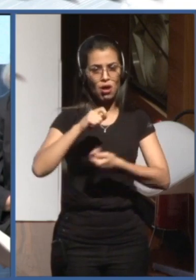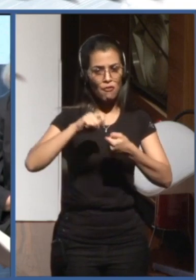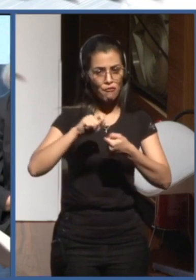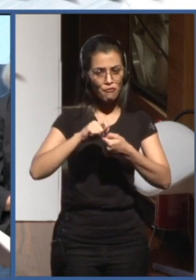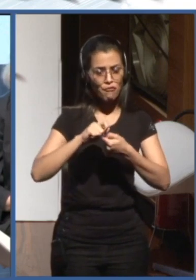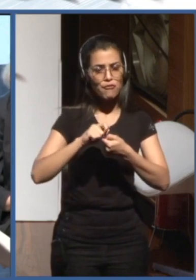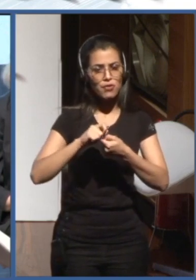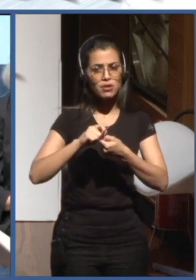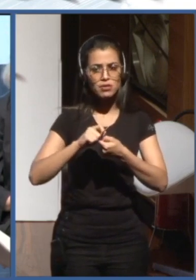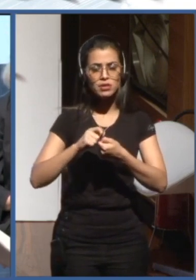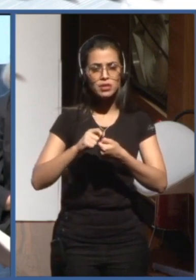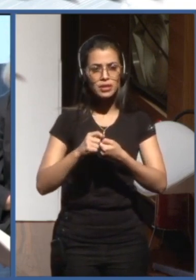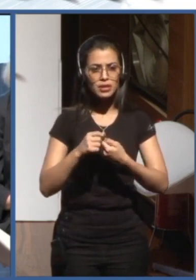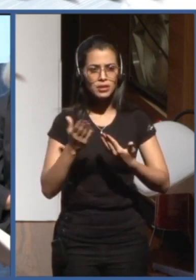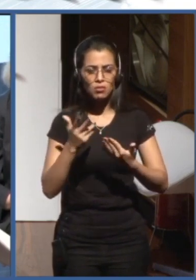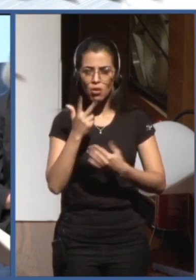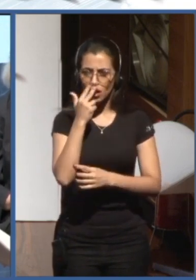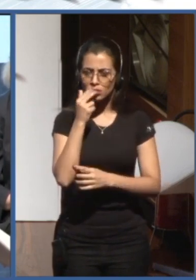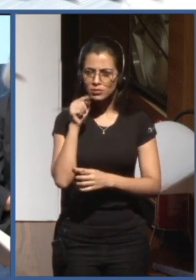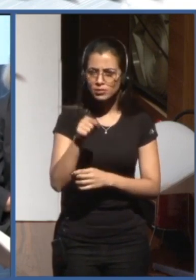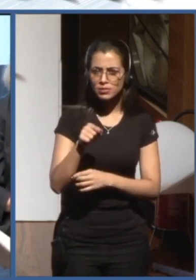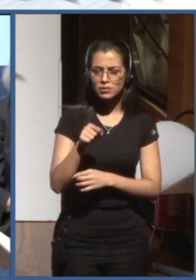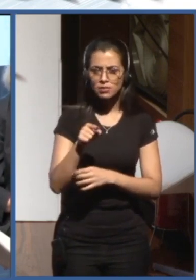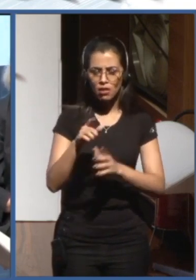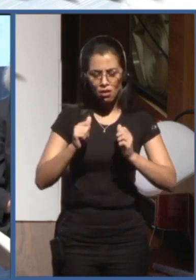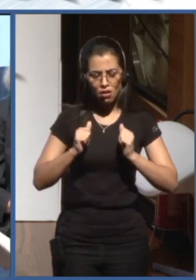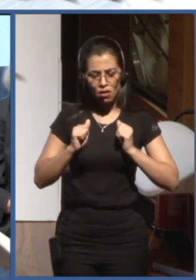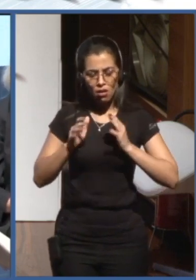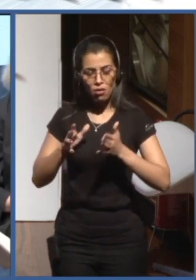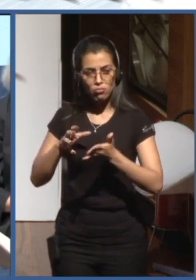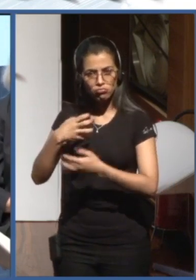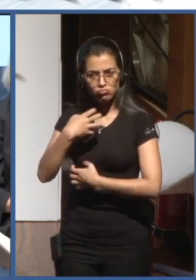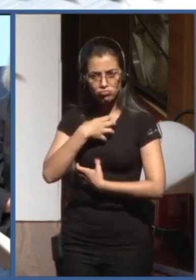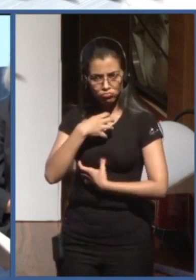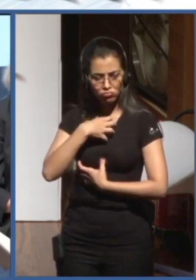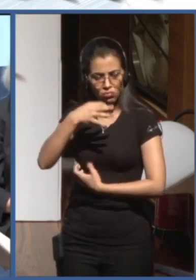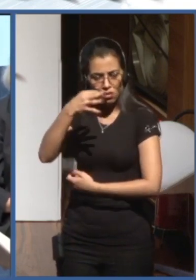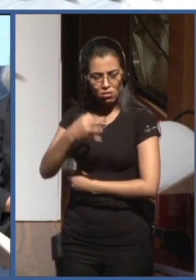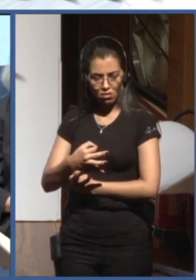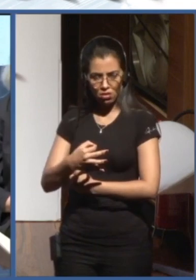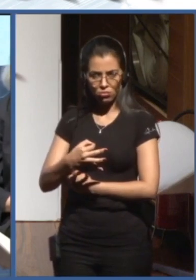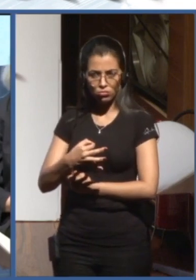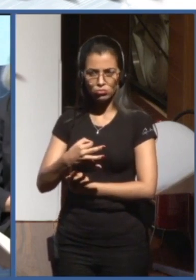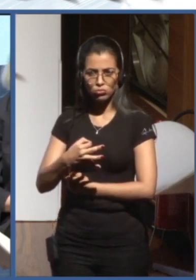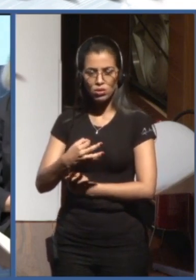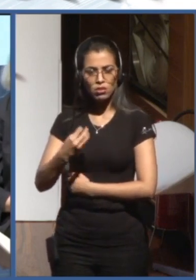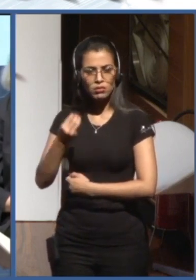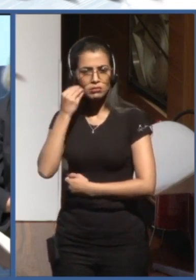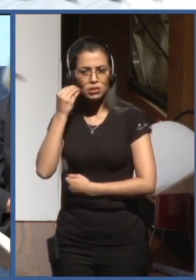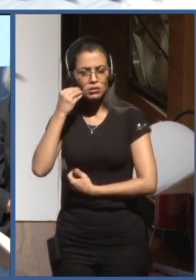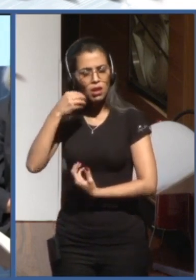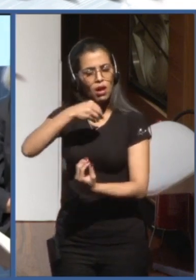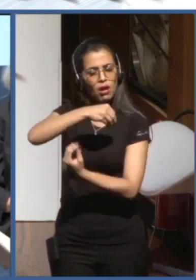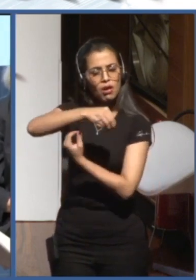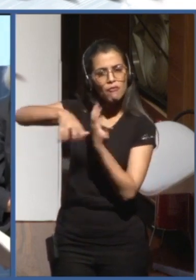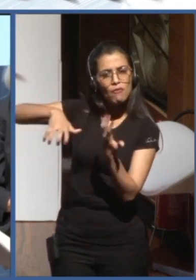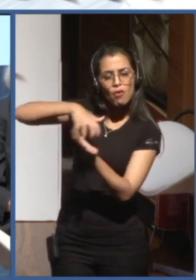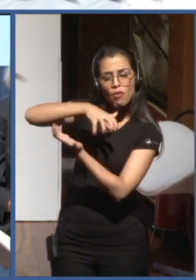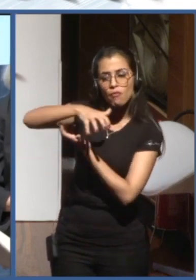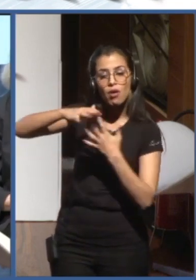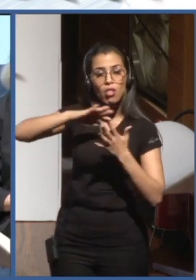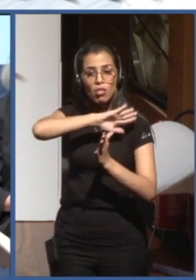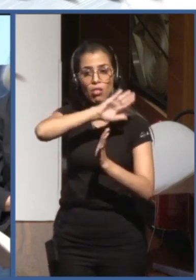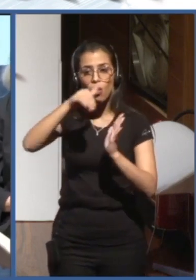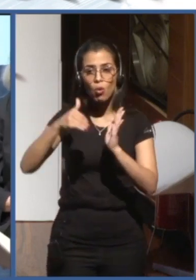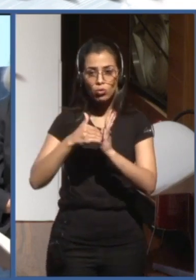maximum of debate with different stakeholders to involve them and to have the same understanding because as i mentioned before